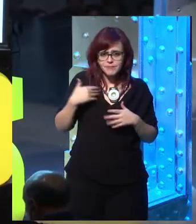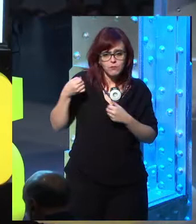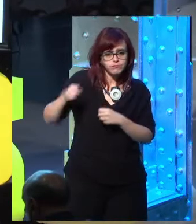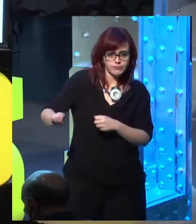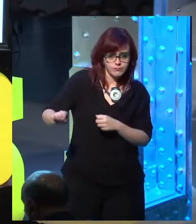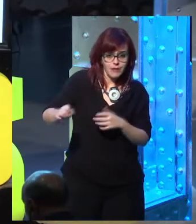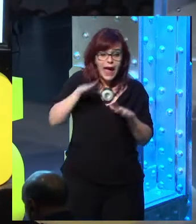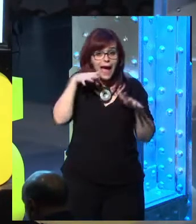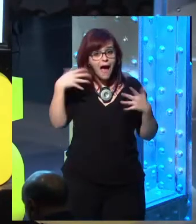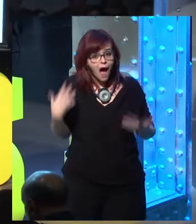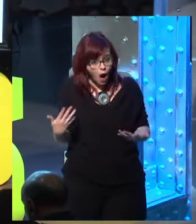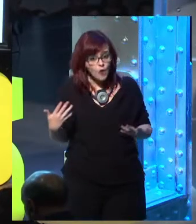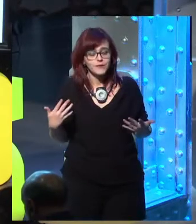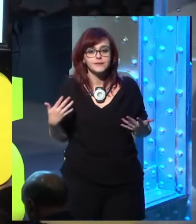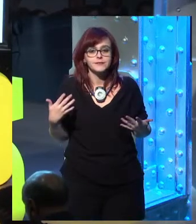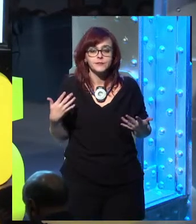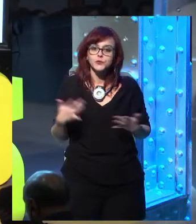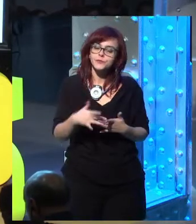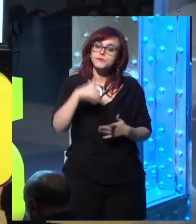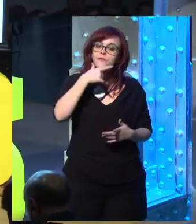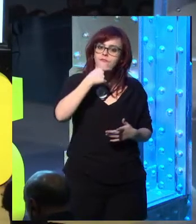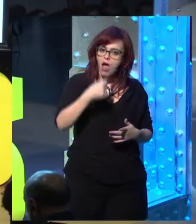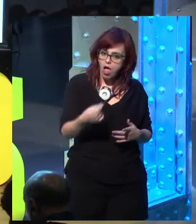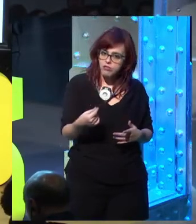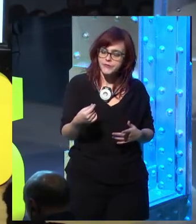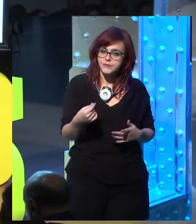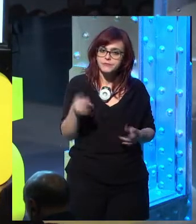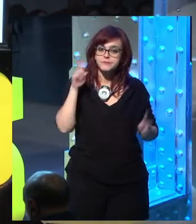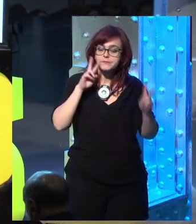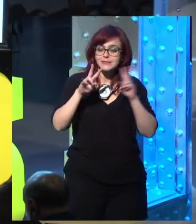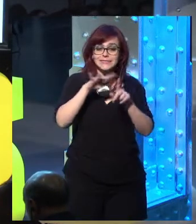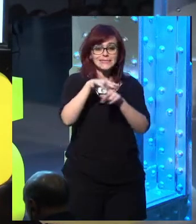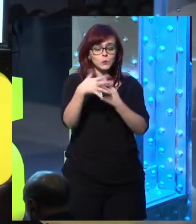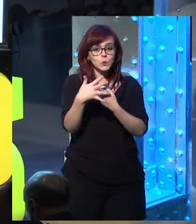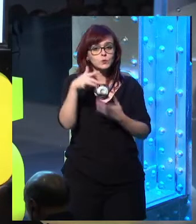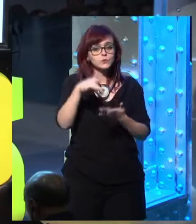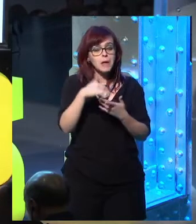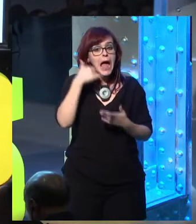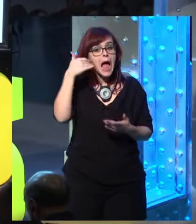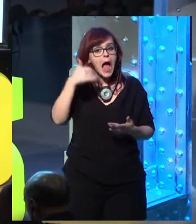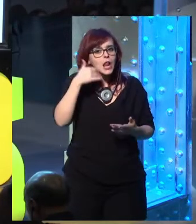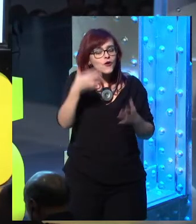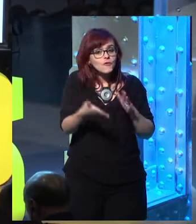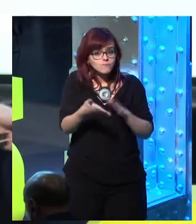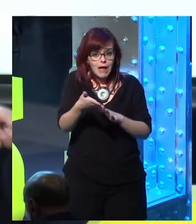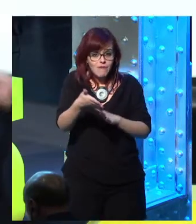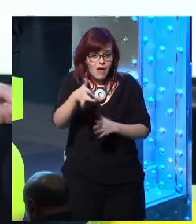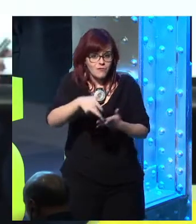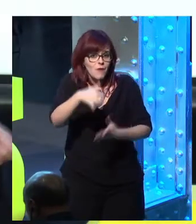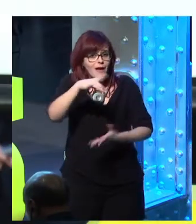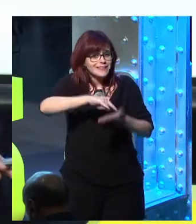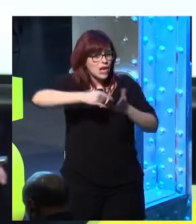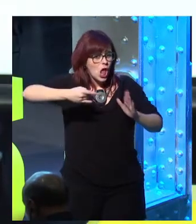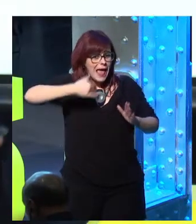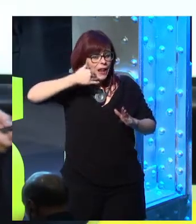up with these products that they will fail immediately. Because they don't even care to research where we are and how comfortable we are with a